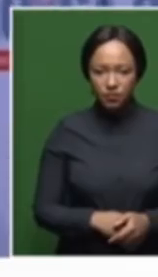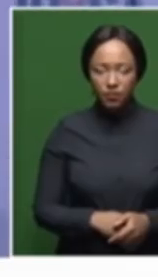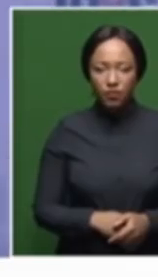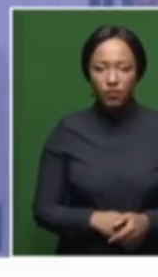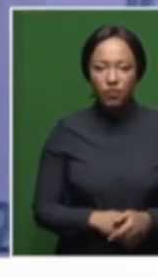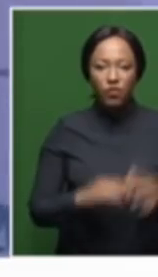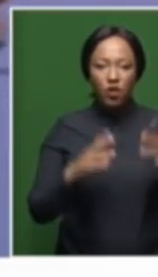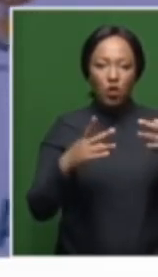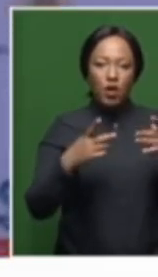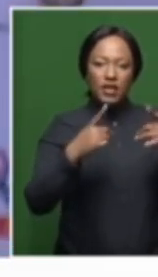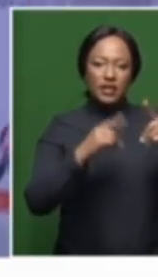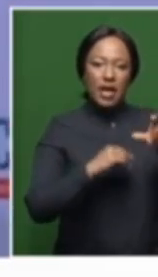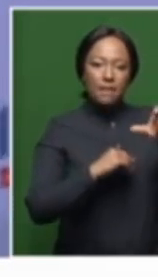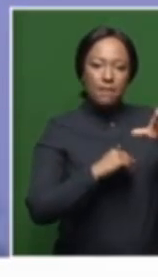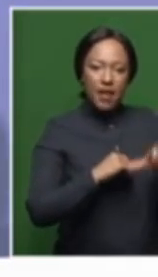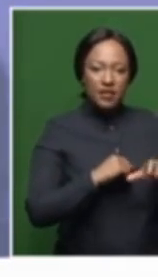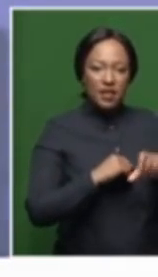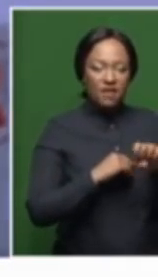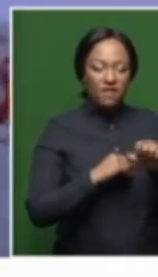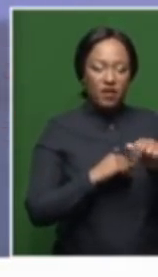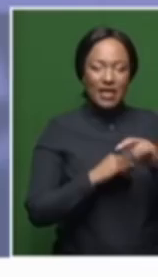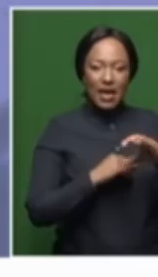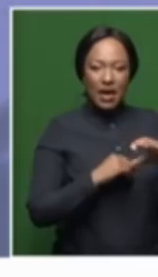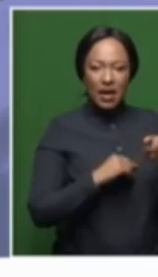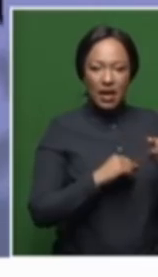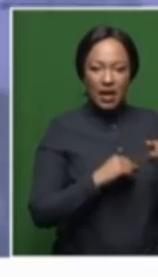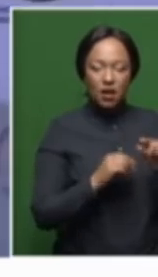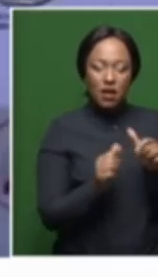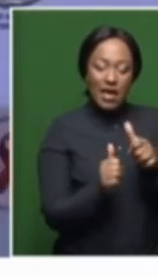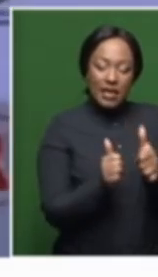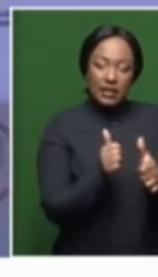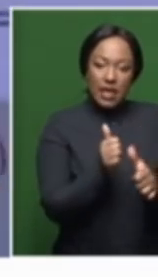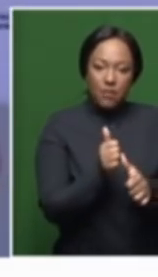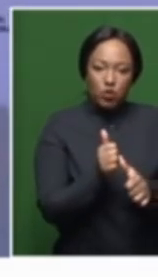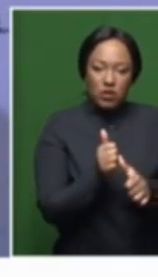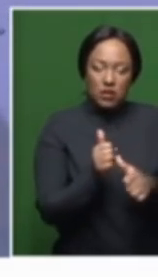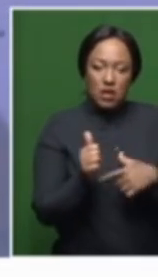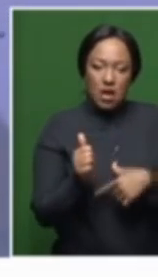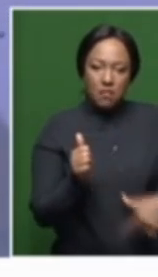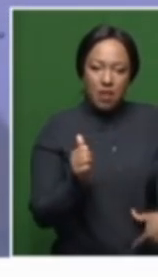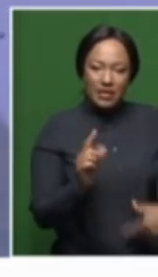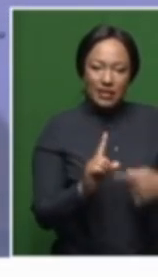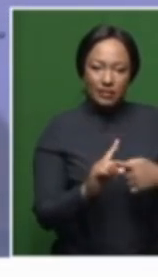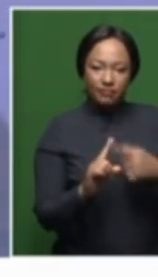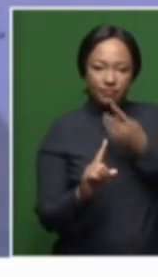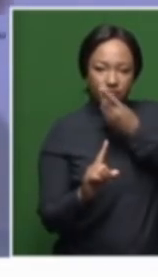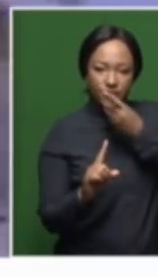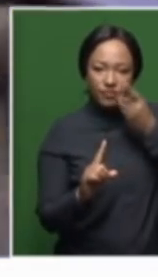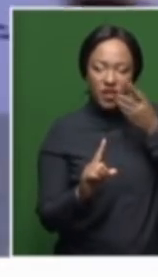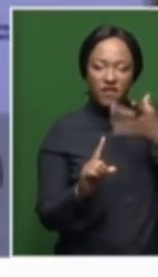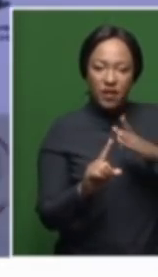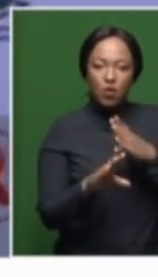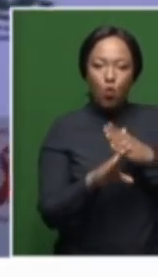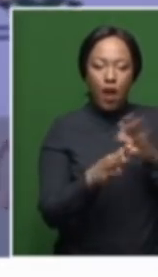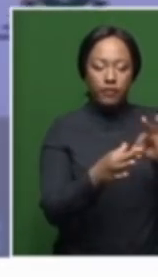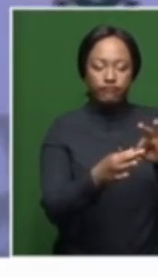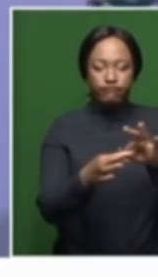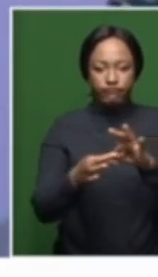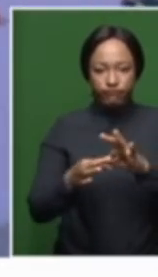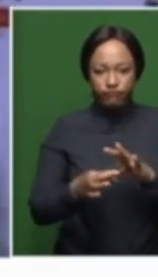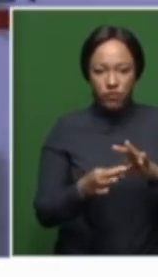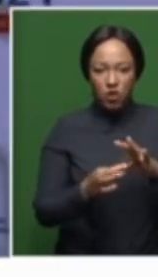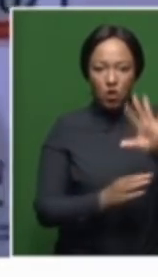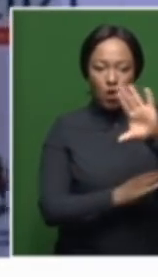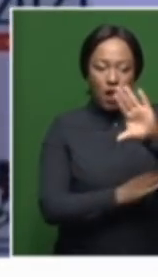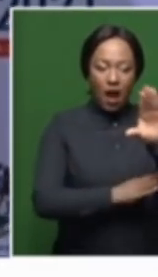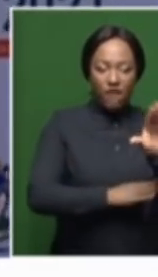Chairperson of the South Africa National AIDS Council, Deputy President David Mabuza, has called for collaborative platforms for intra-Africa